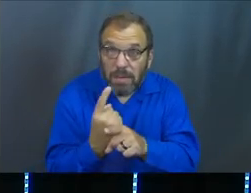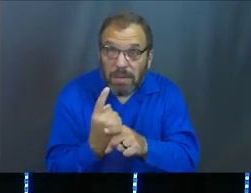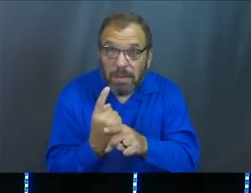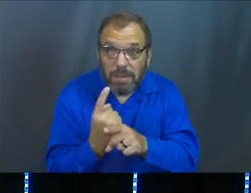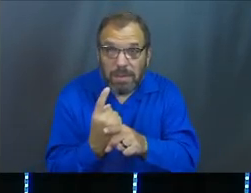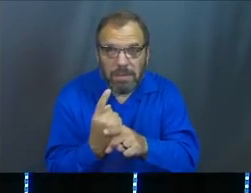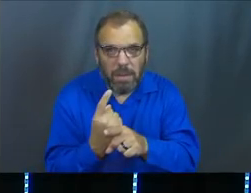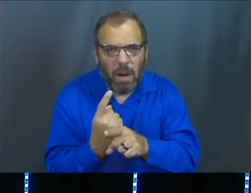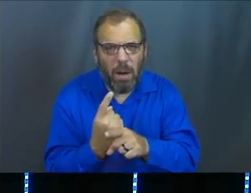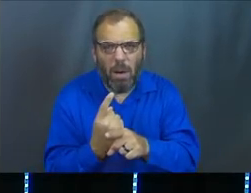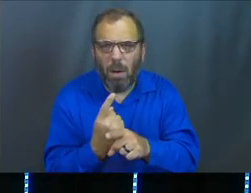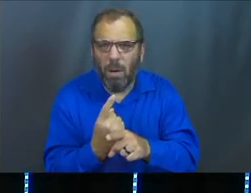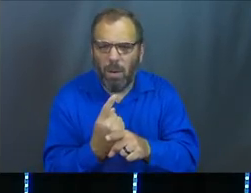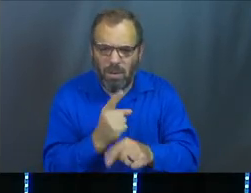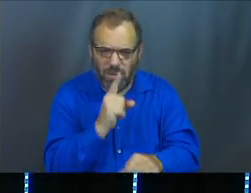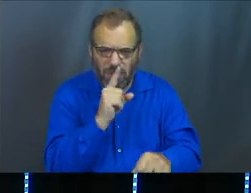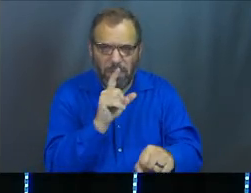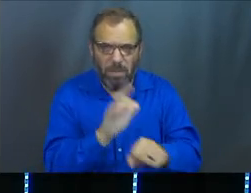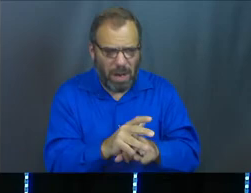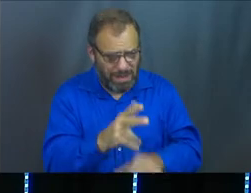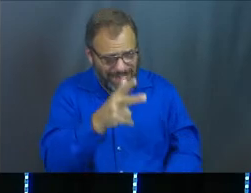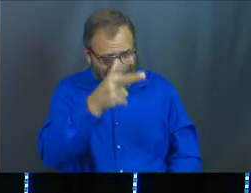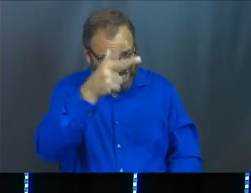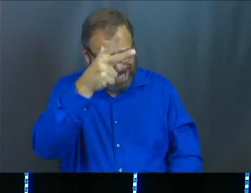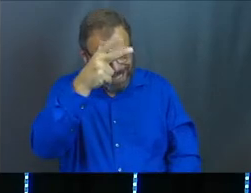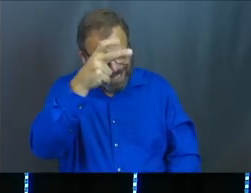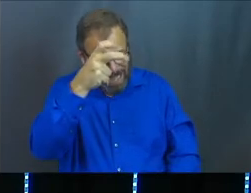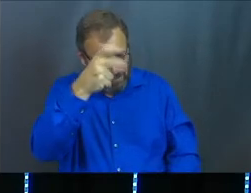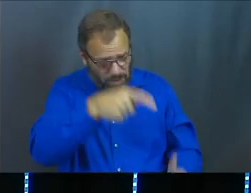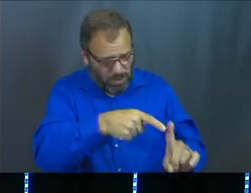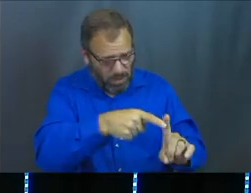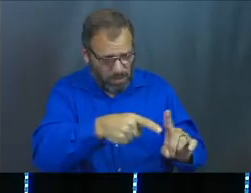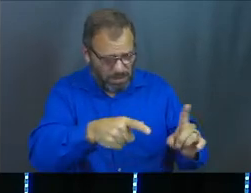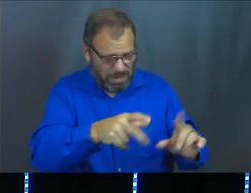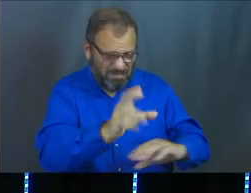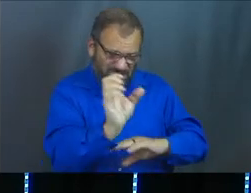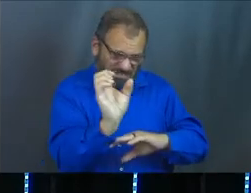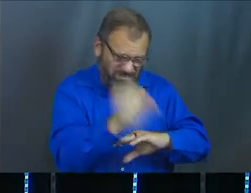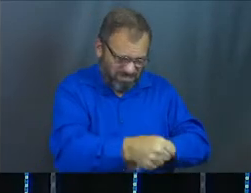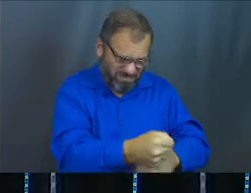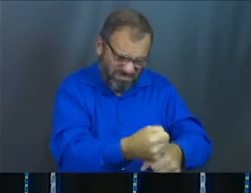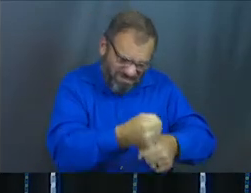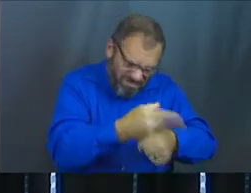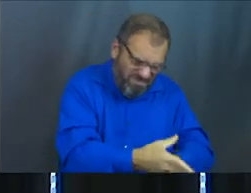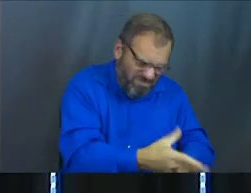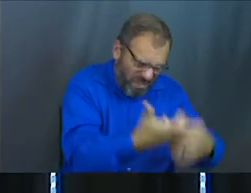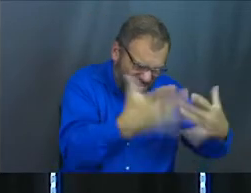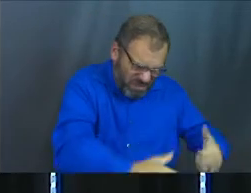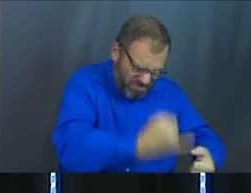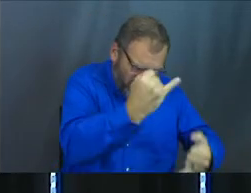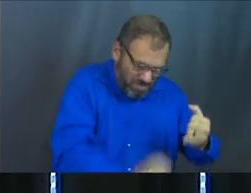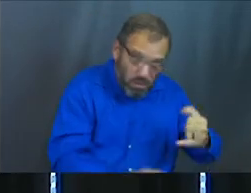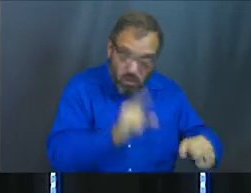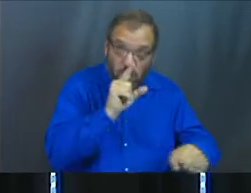You've been promised that our cruel enemy will finally be defeated. Finally.